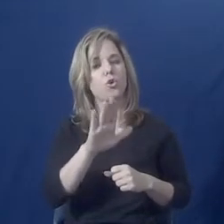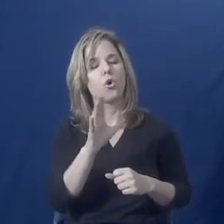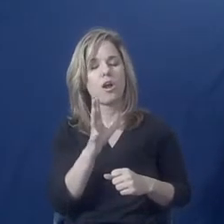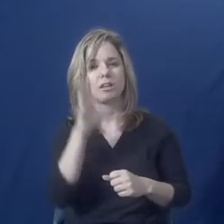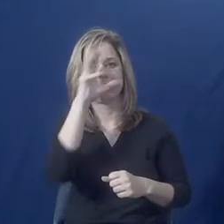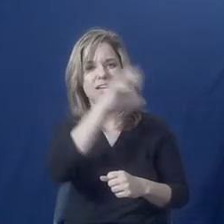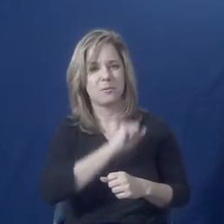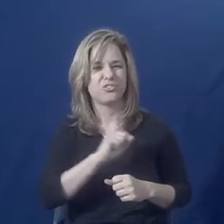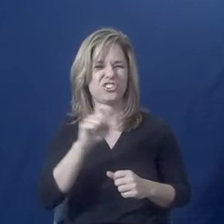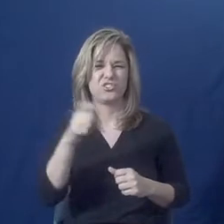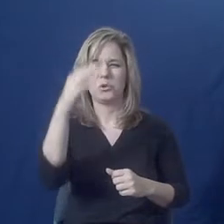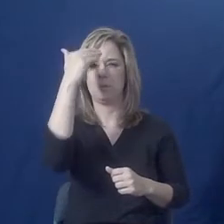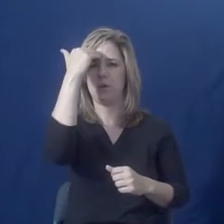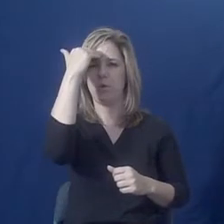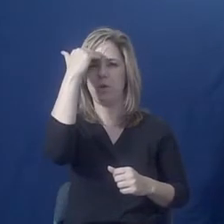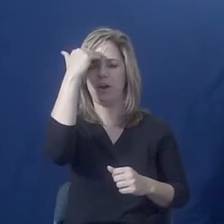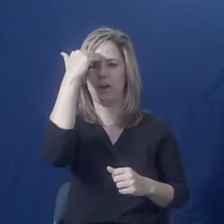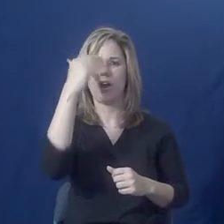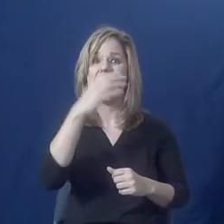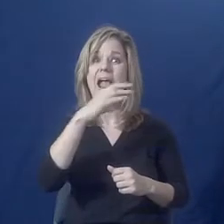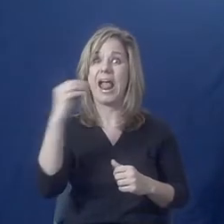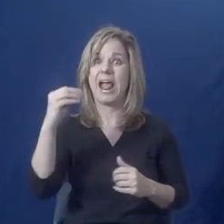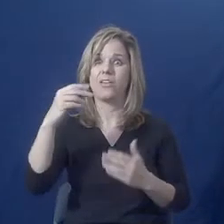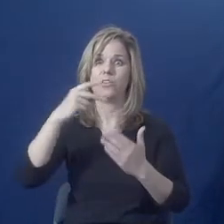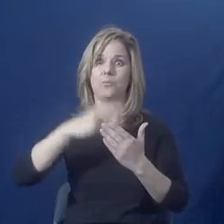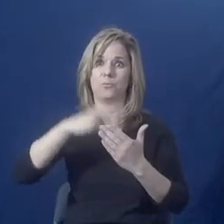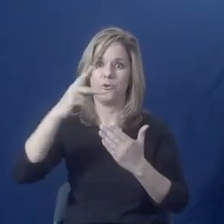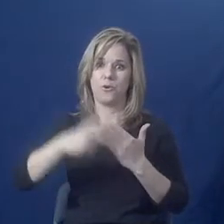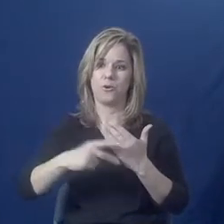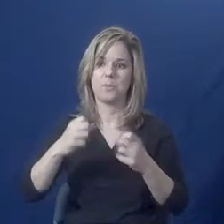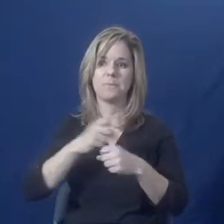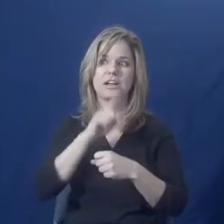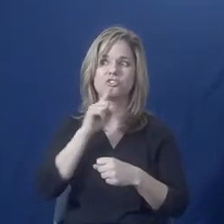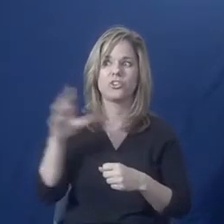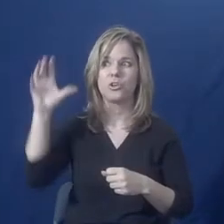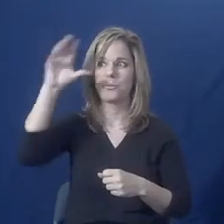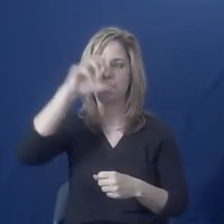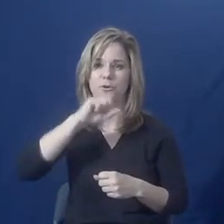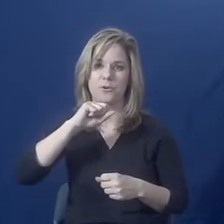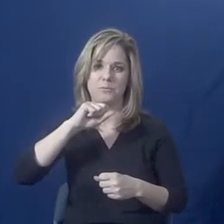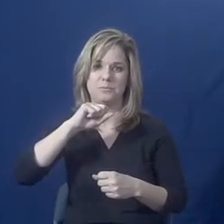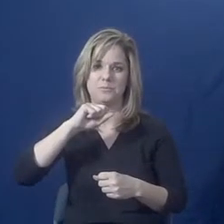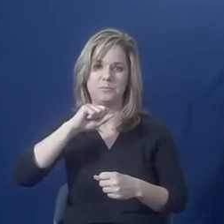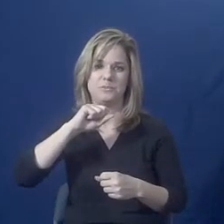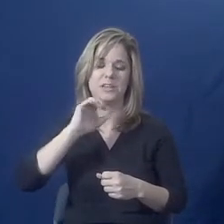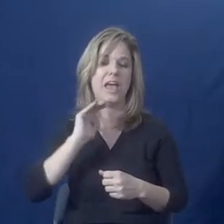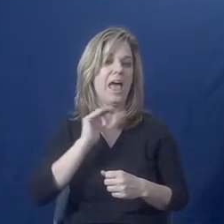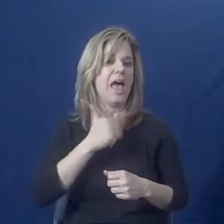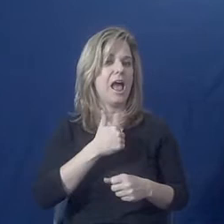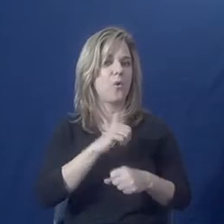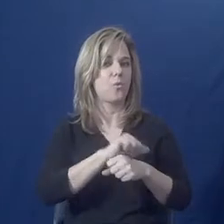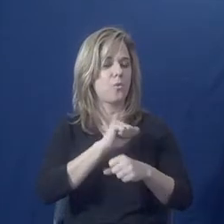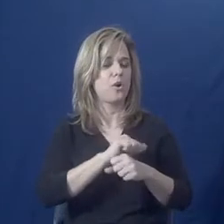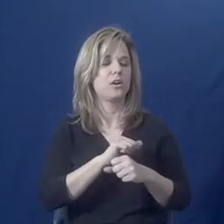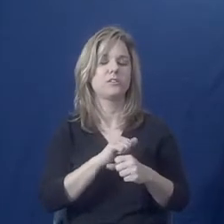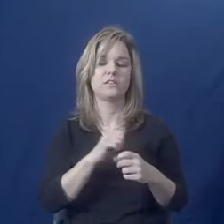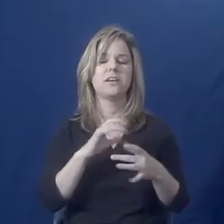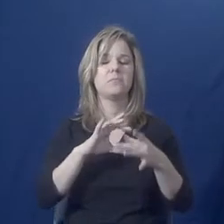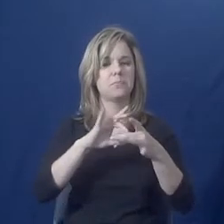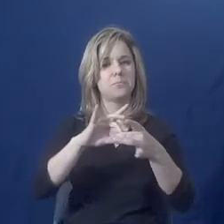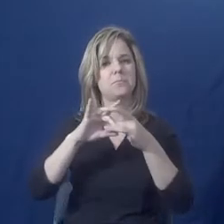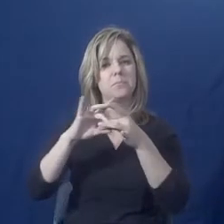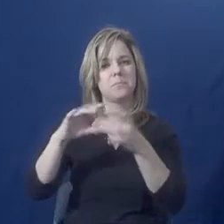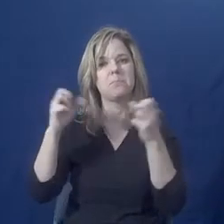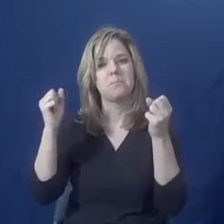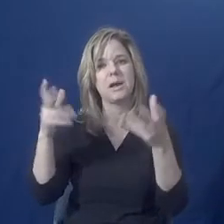program is really important. In the work that we've done, I've worked with a lot of programs who have the best